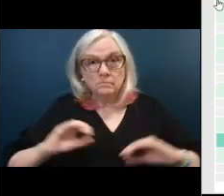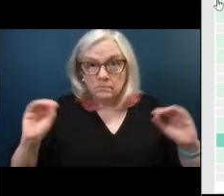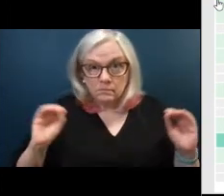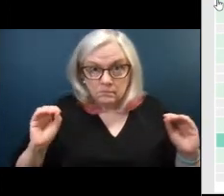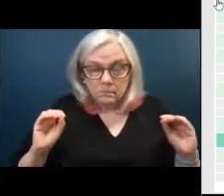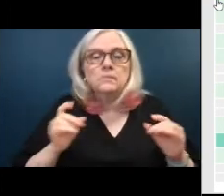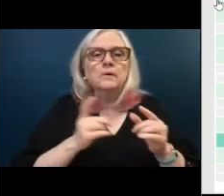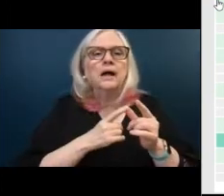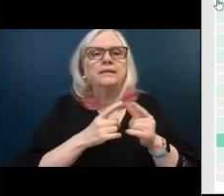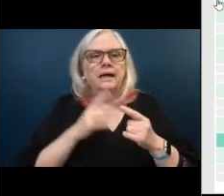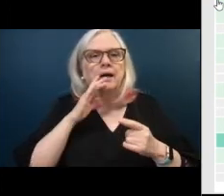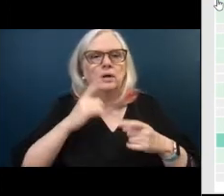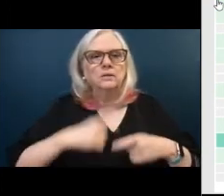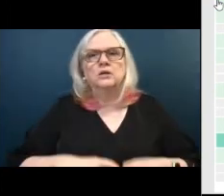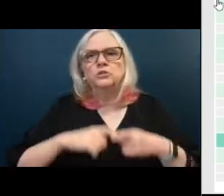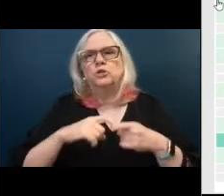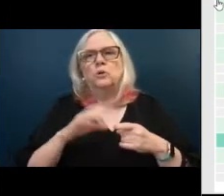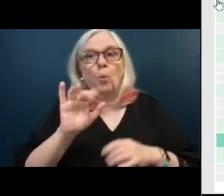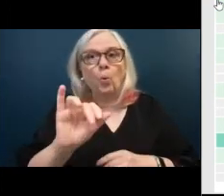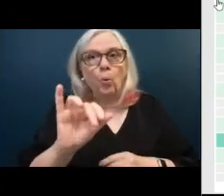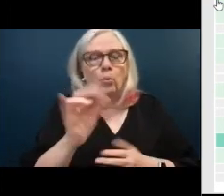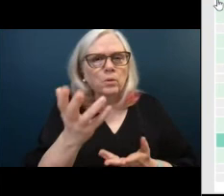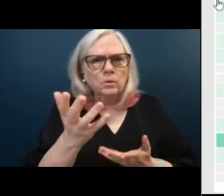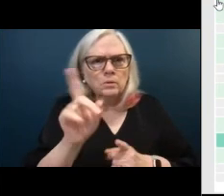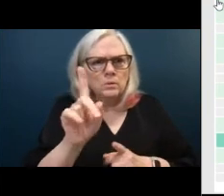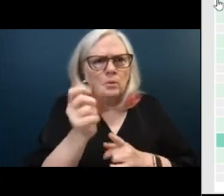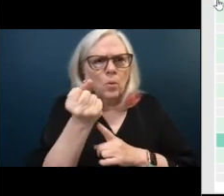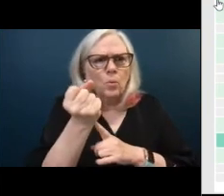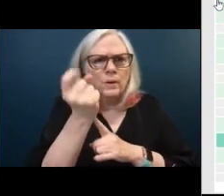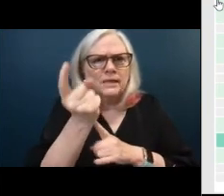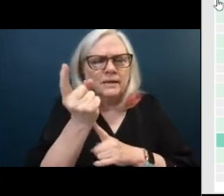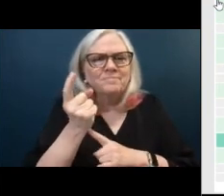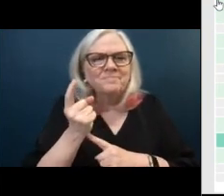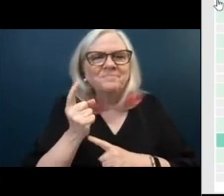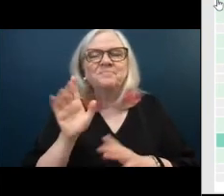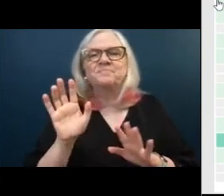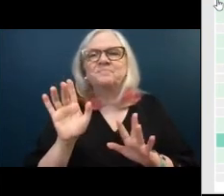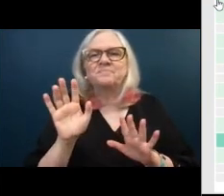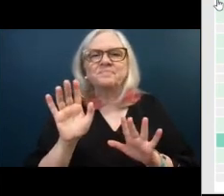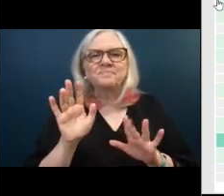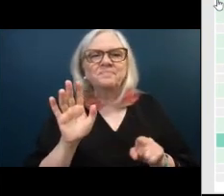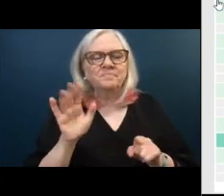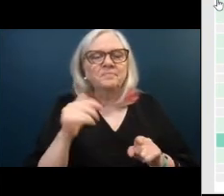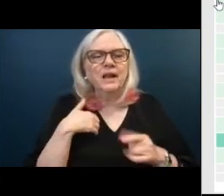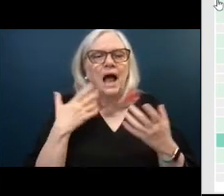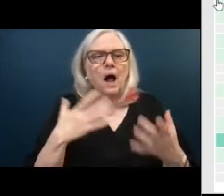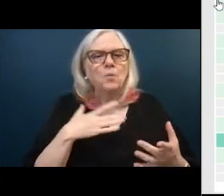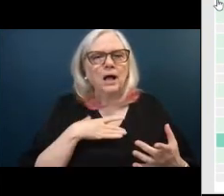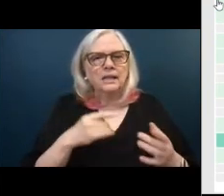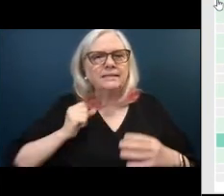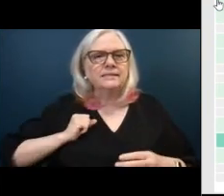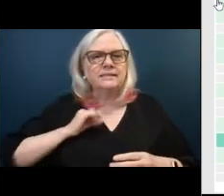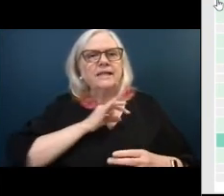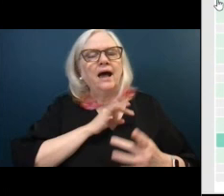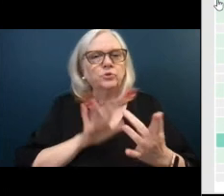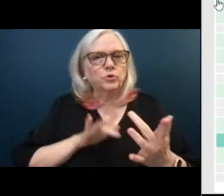motion to adjourn to adjourn oh hold on a second that's all right um i would like staff to reach out to this